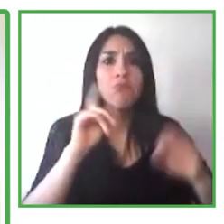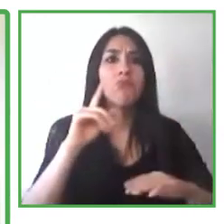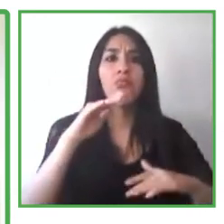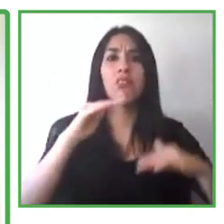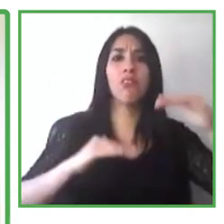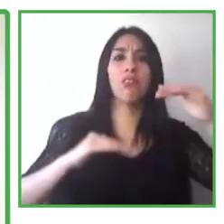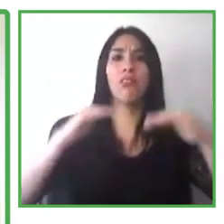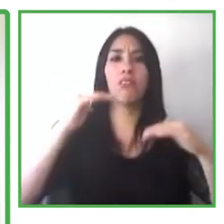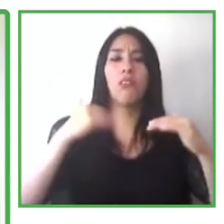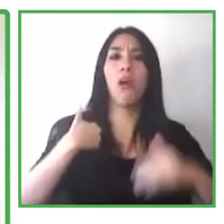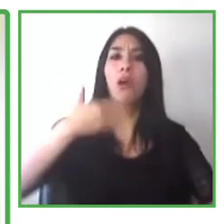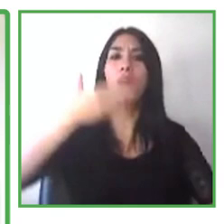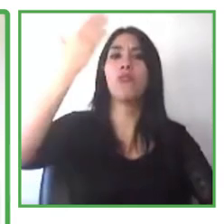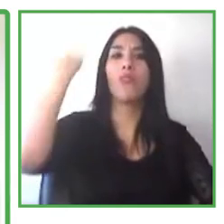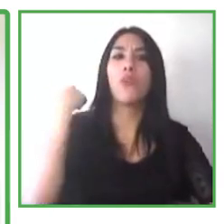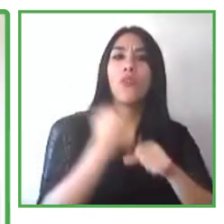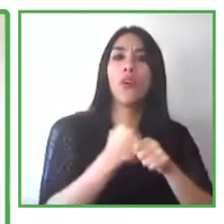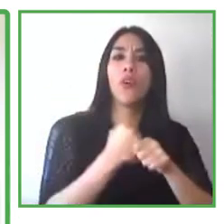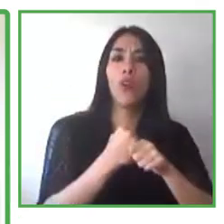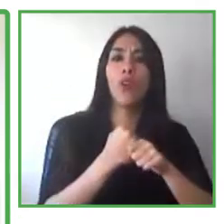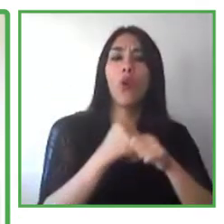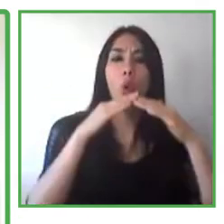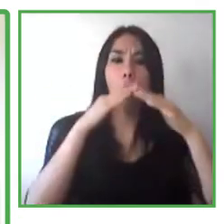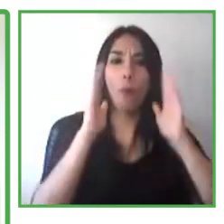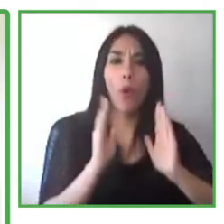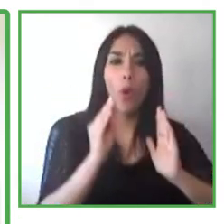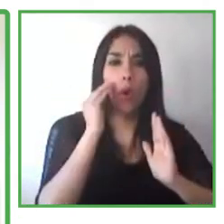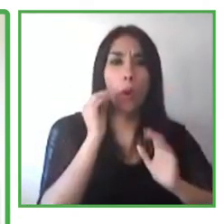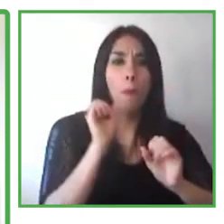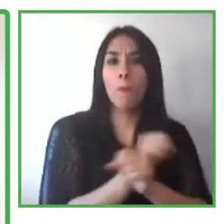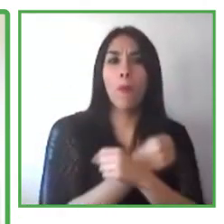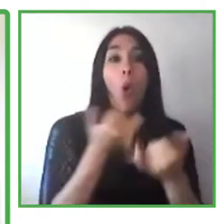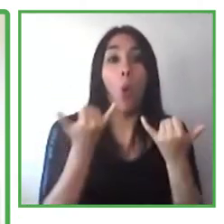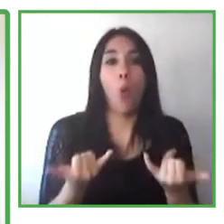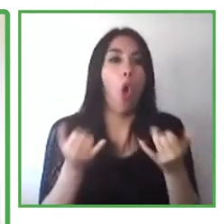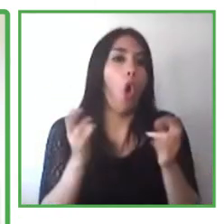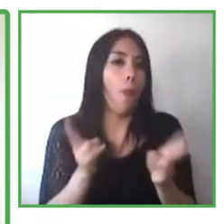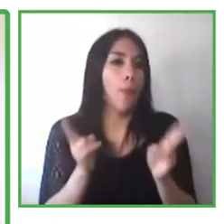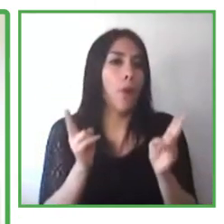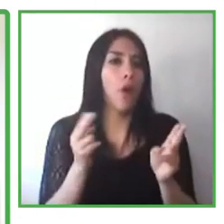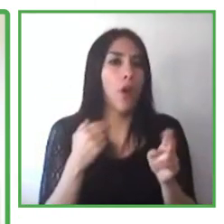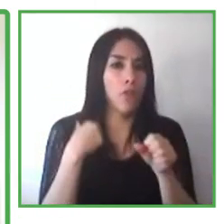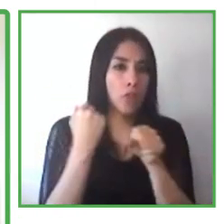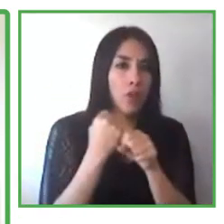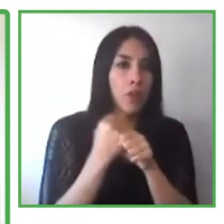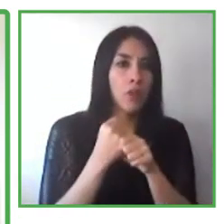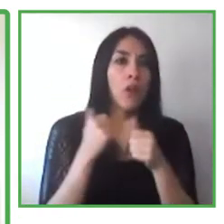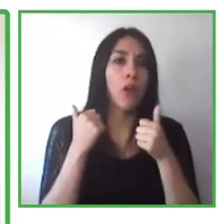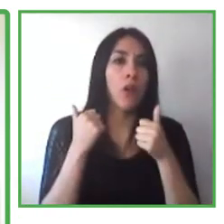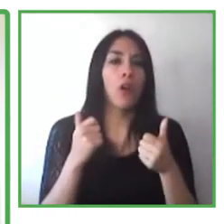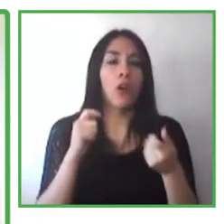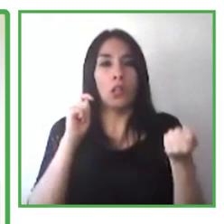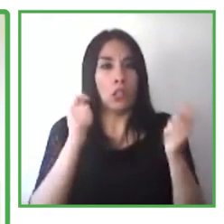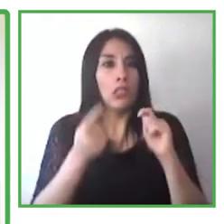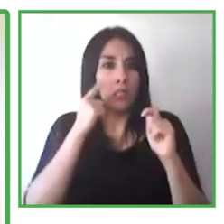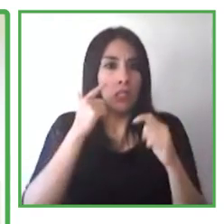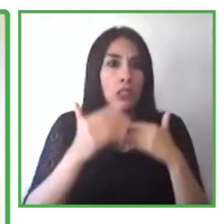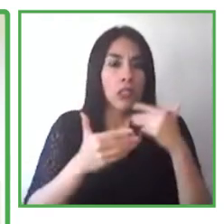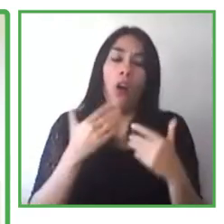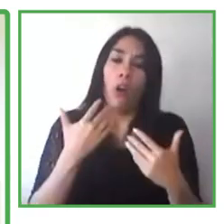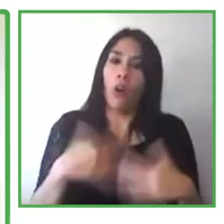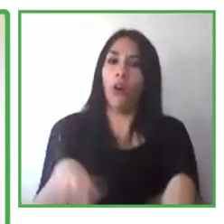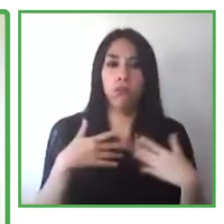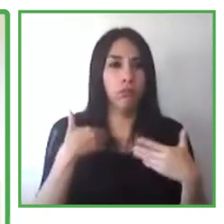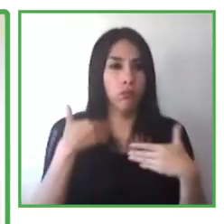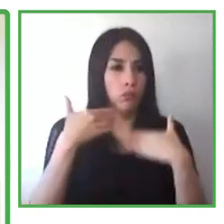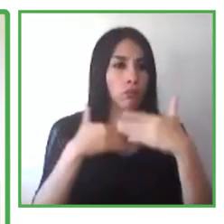years. And really develop these inclusive cultures to attract, retain, develop the